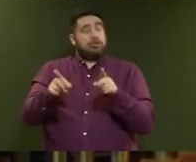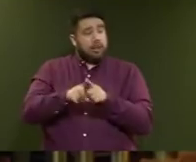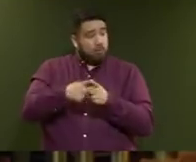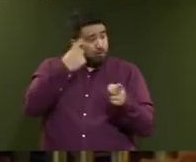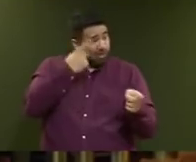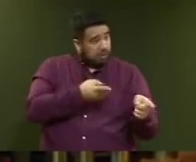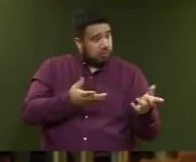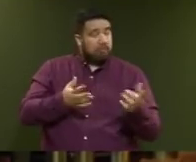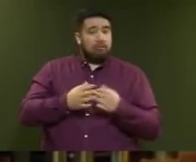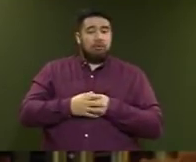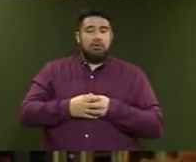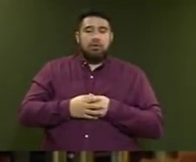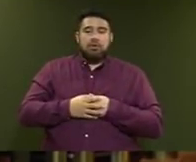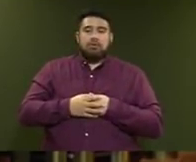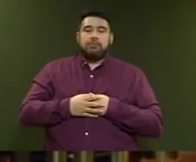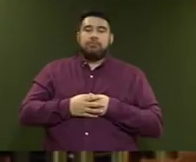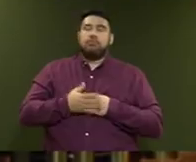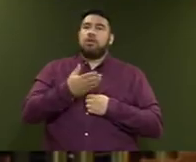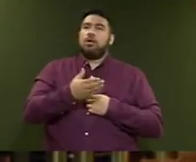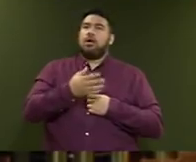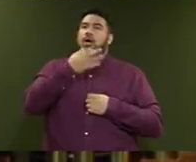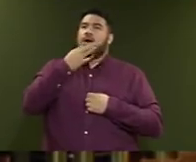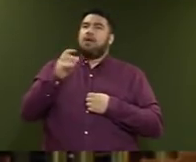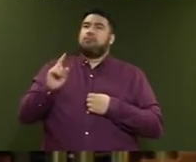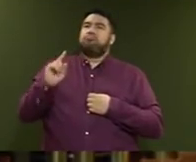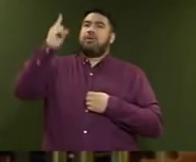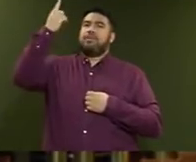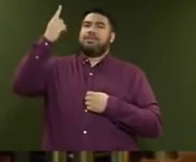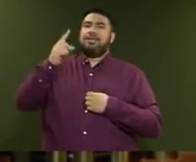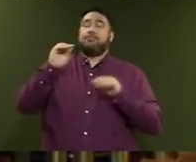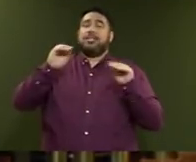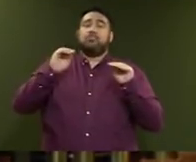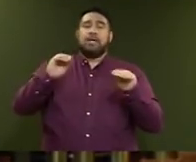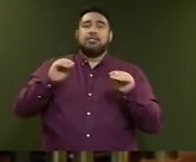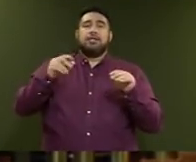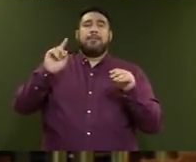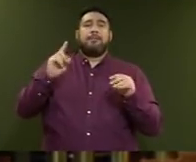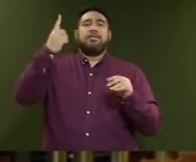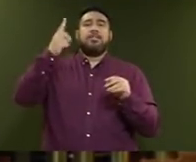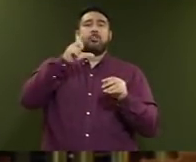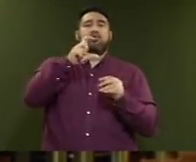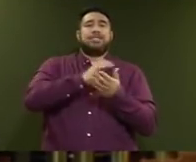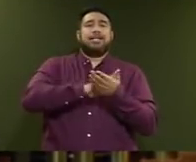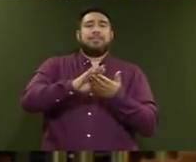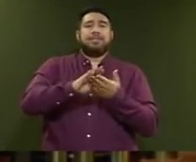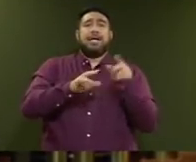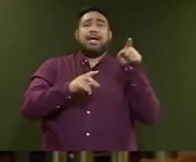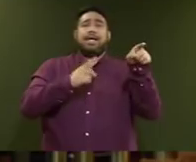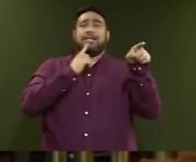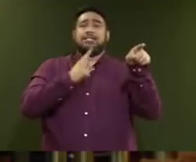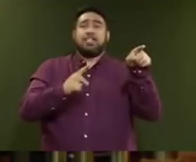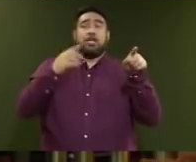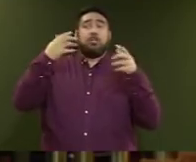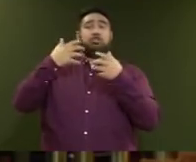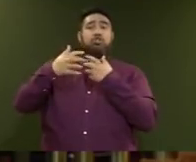Does the Prime Minister stand by Education Minister Chris Hipkins' statement that the Tertiary Education Commission will have